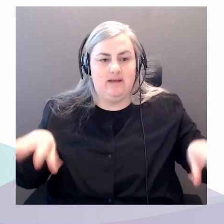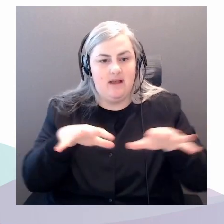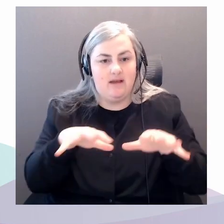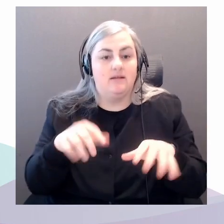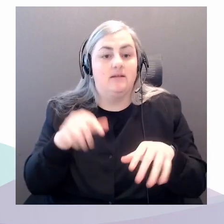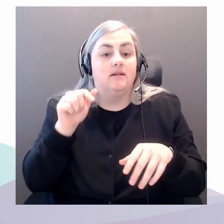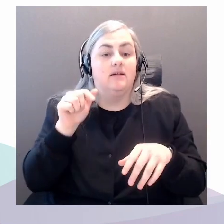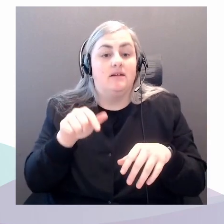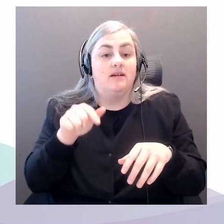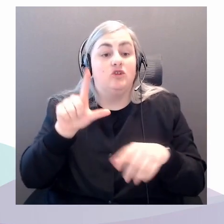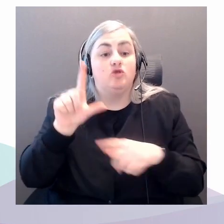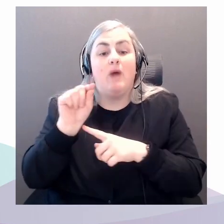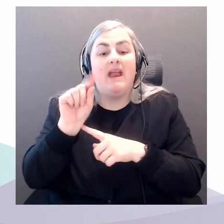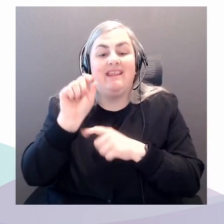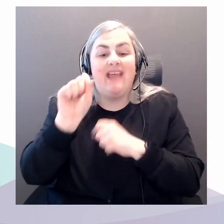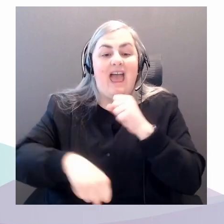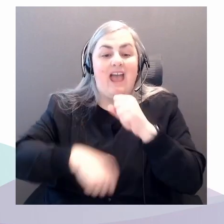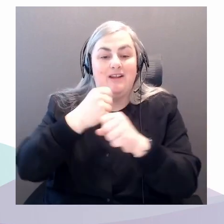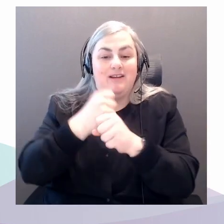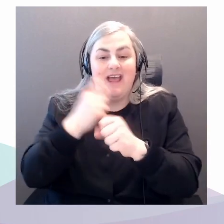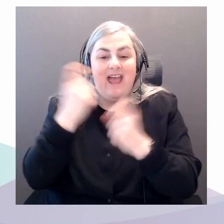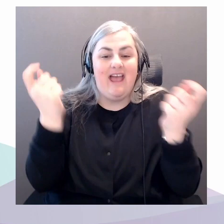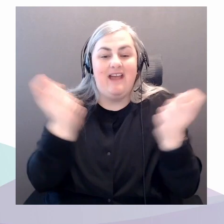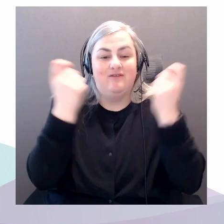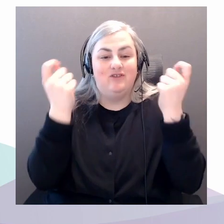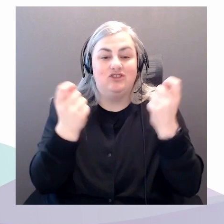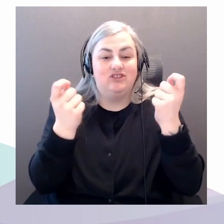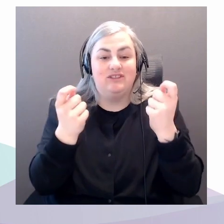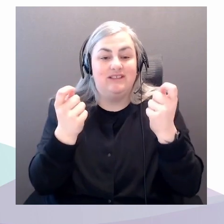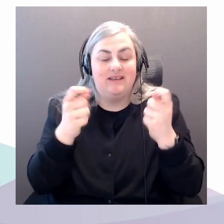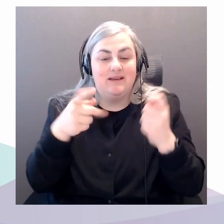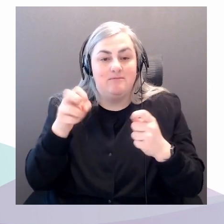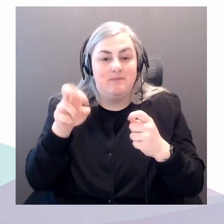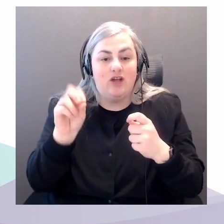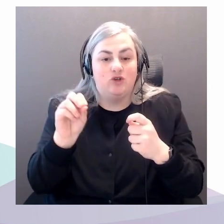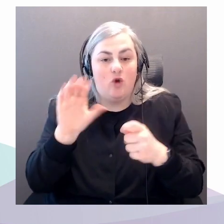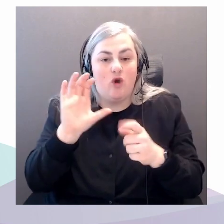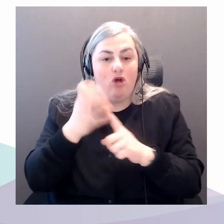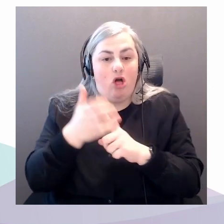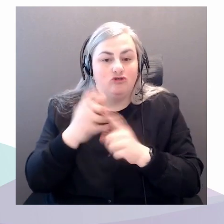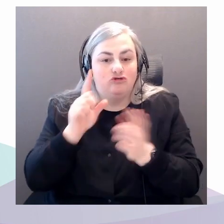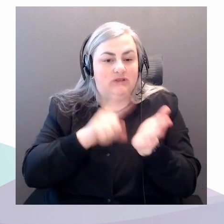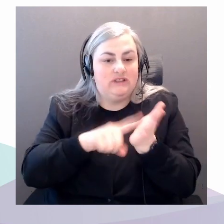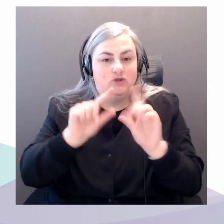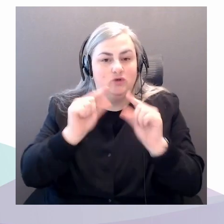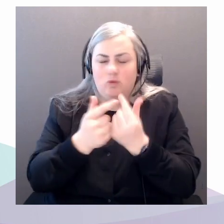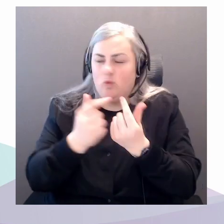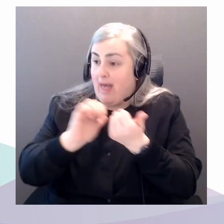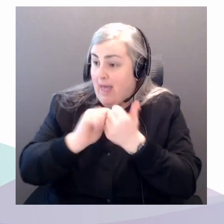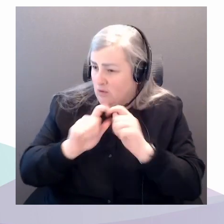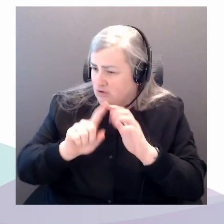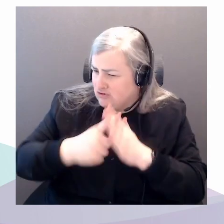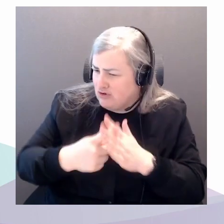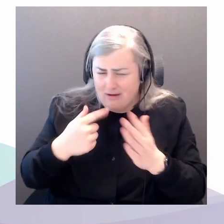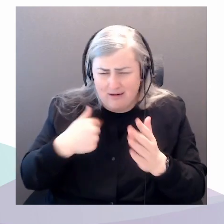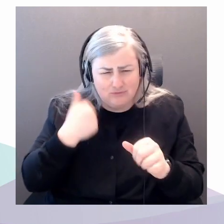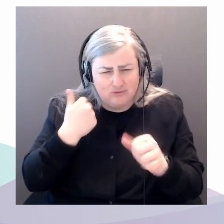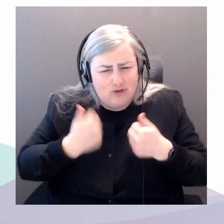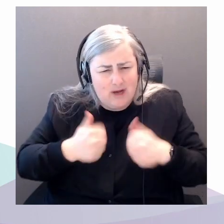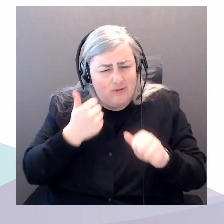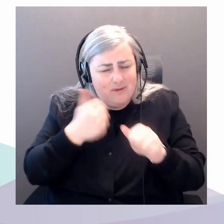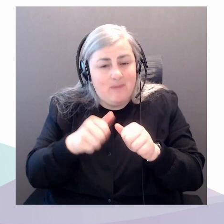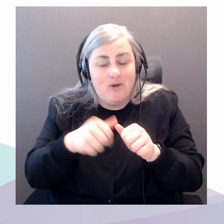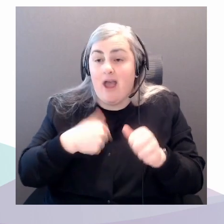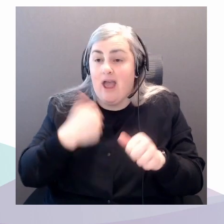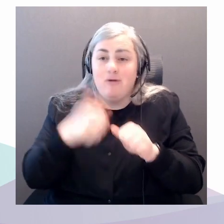I'm wondering, do you remember, how did it come about? How did it come about? Well, you know, I remember it pretty much like it was yesterday. In some